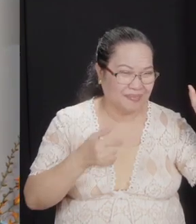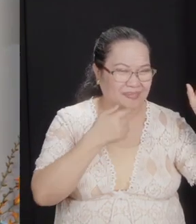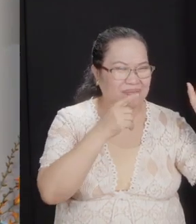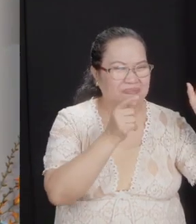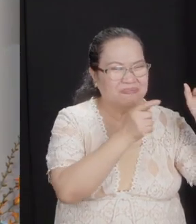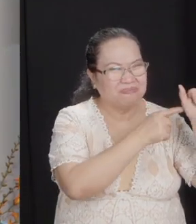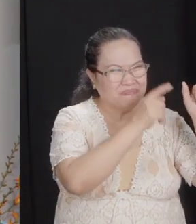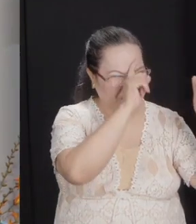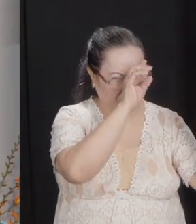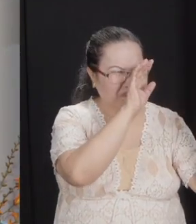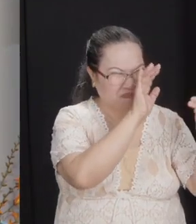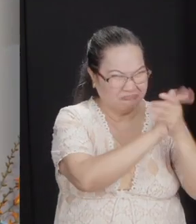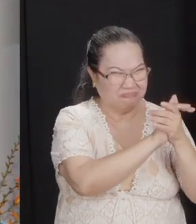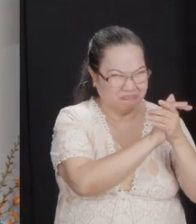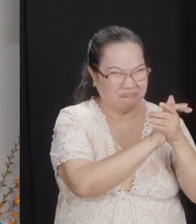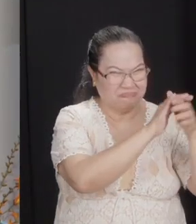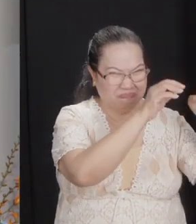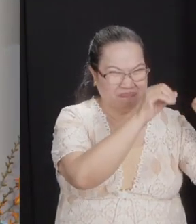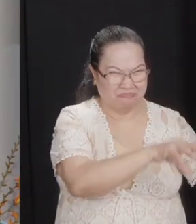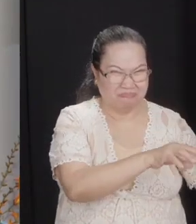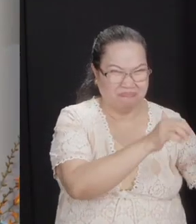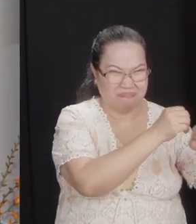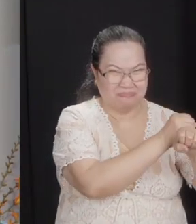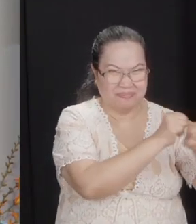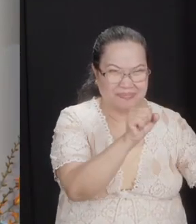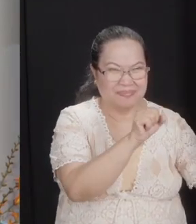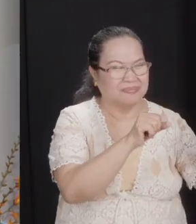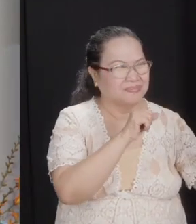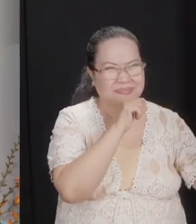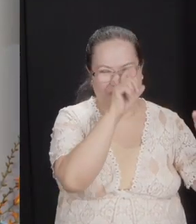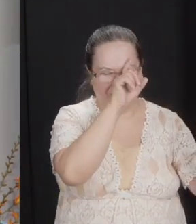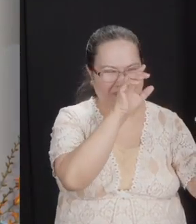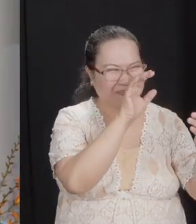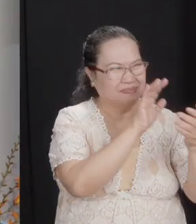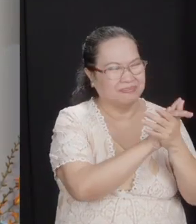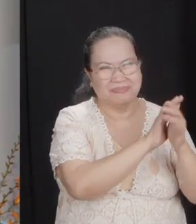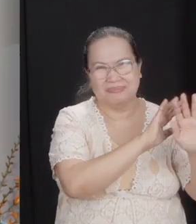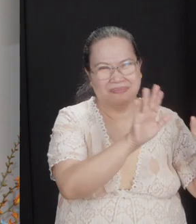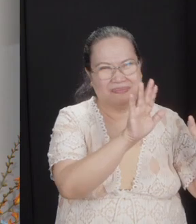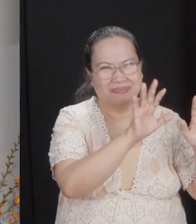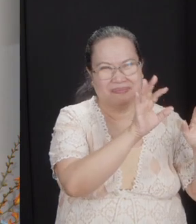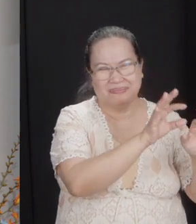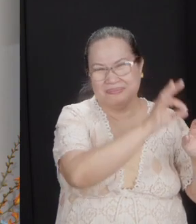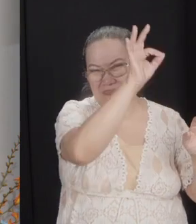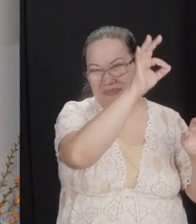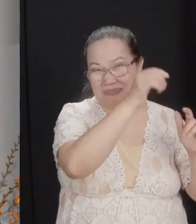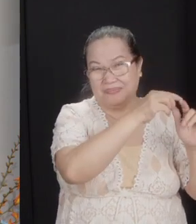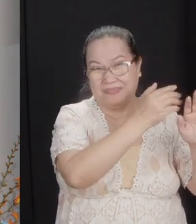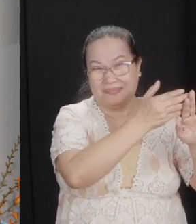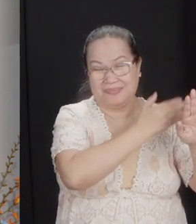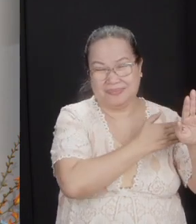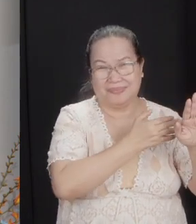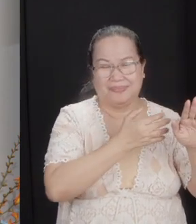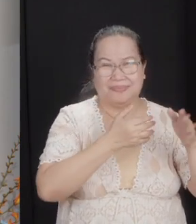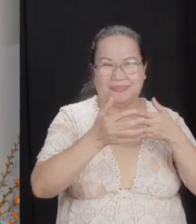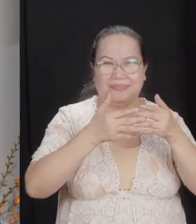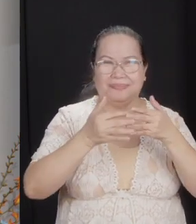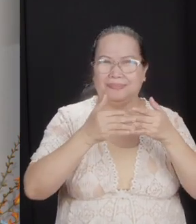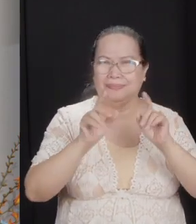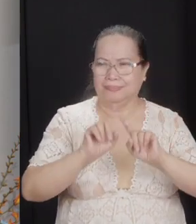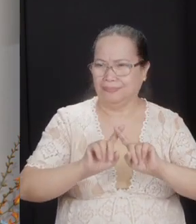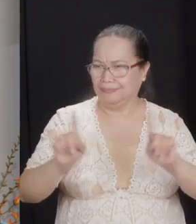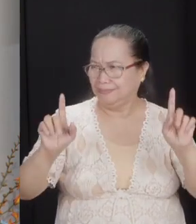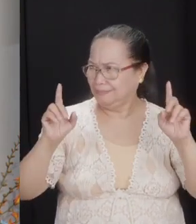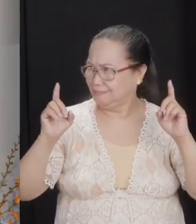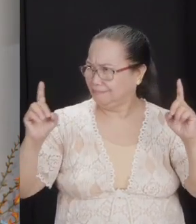He believed you could lose salvation, and he did not believe in unconditional election. Despite the doctrinal differences,